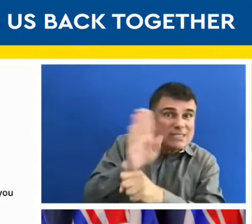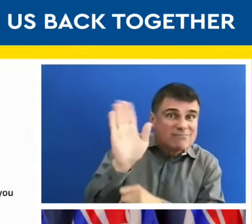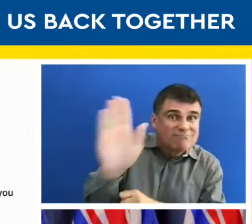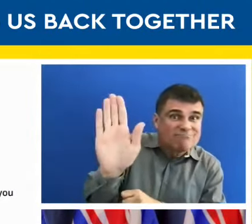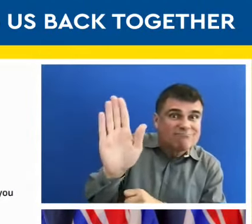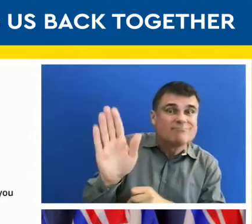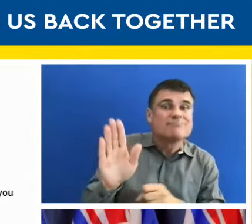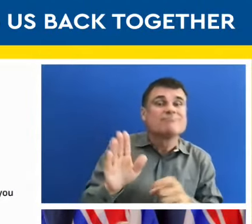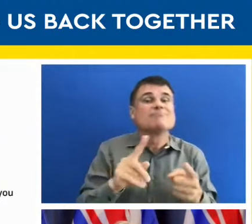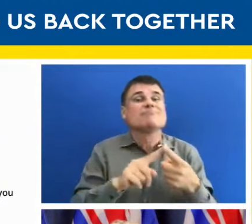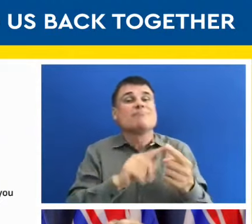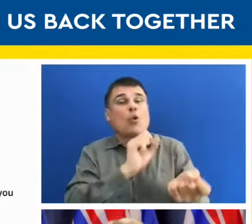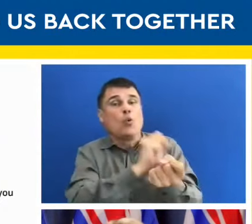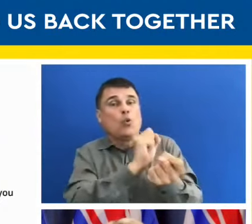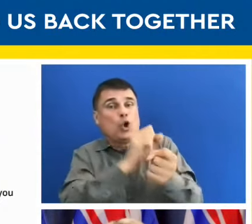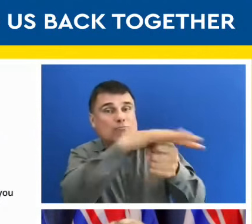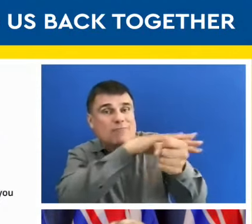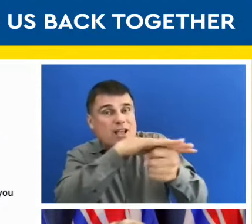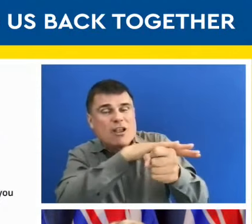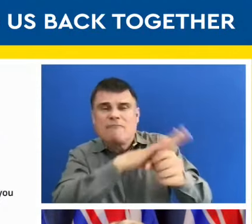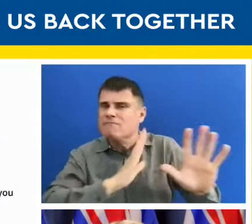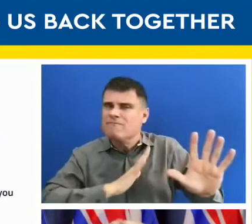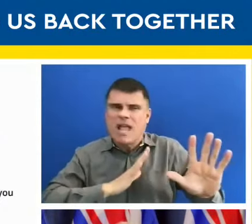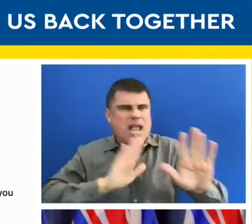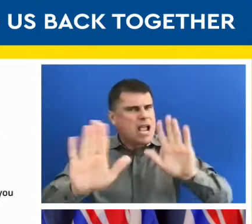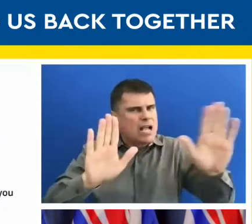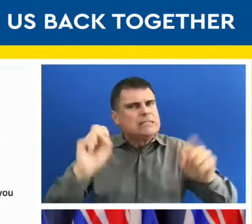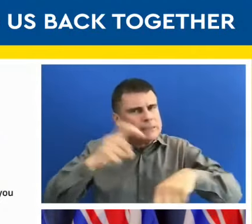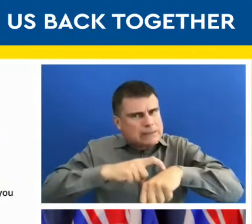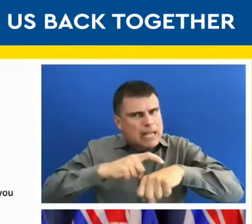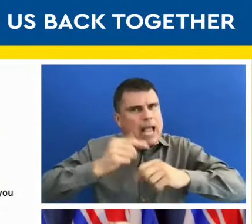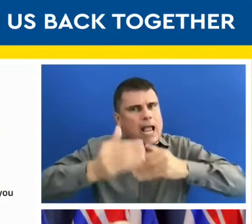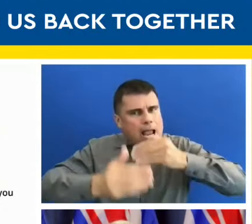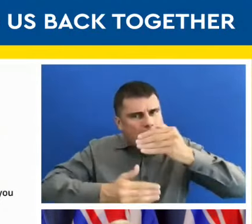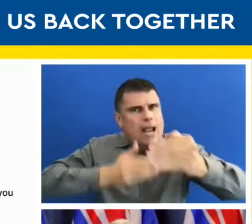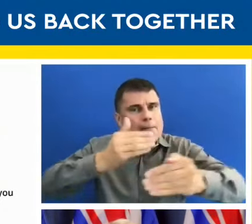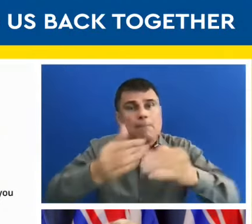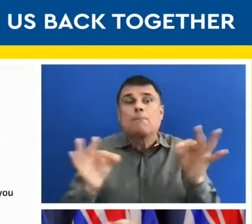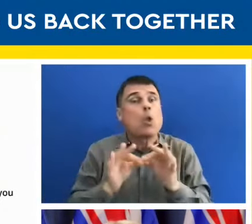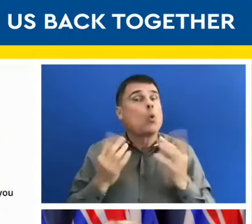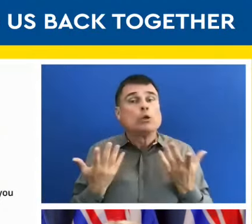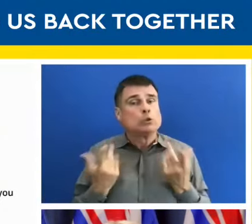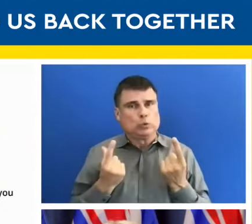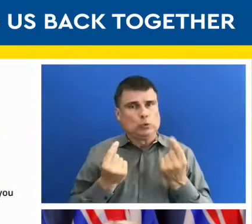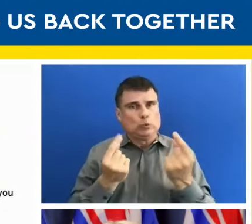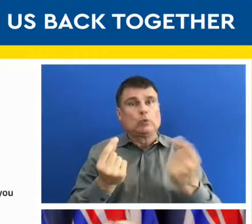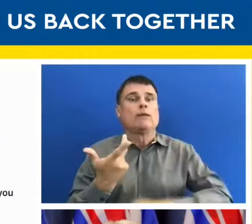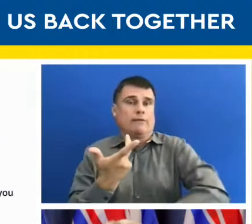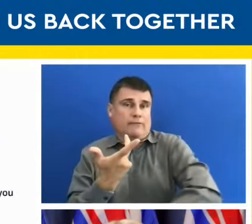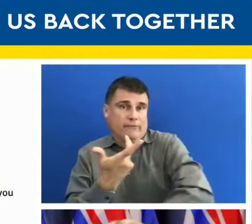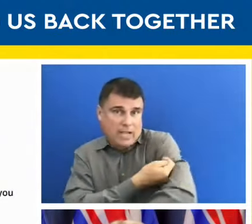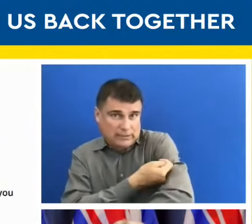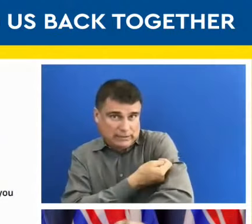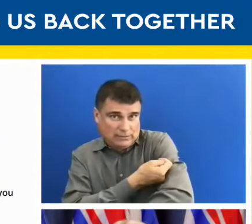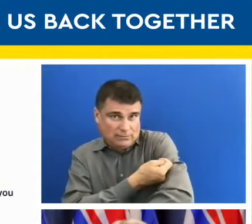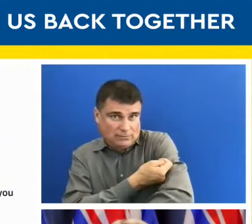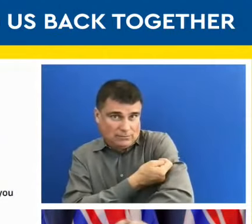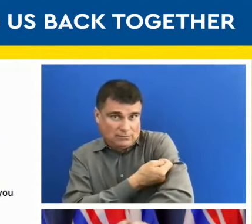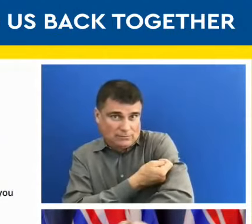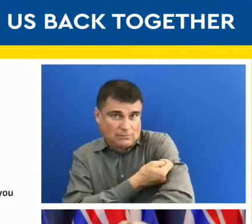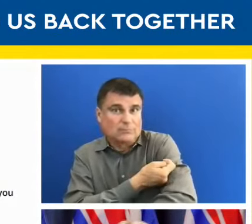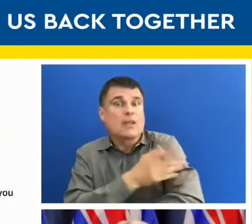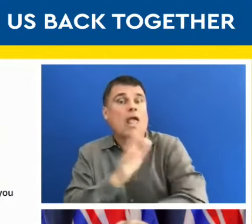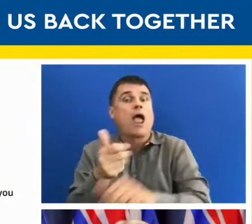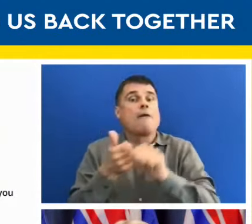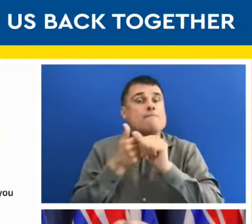as well. But really the important things that we do for each other are to be immunized, to follow the guidance. And so masks